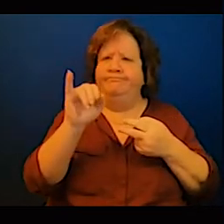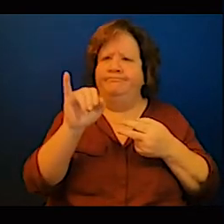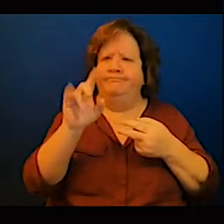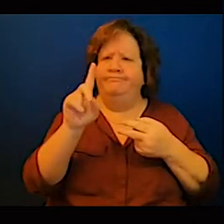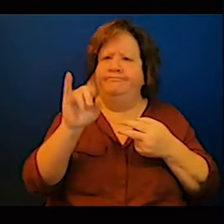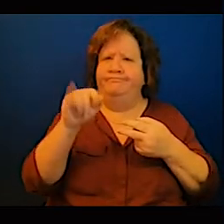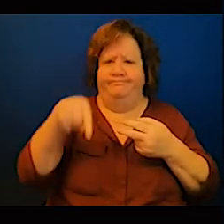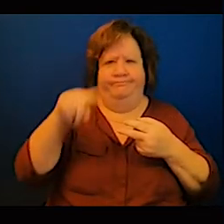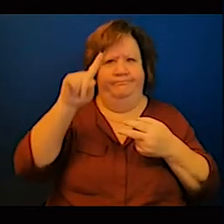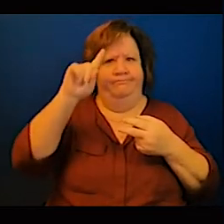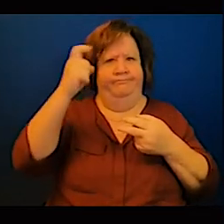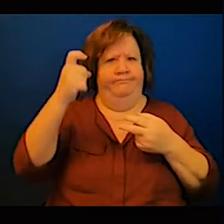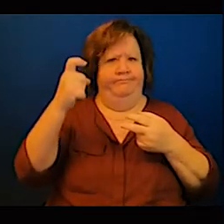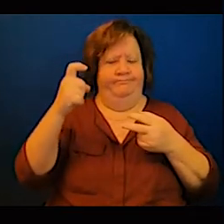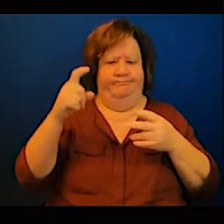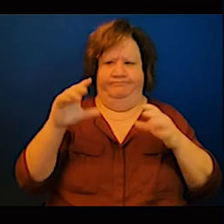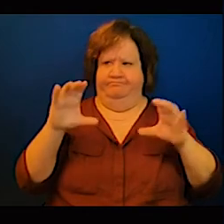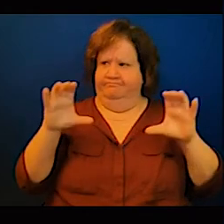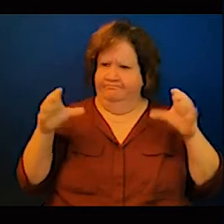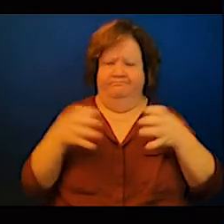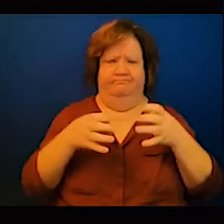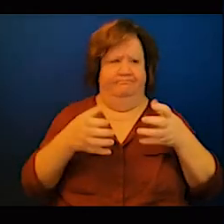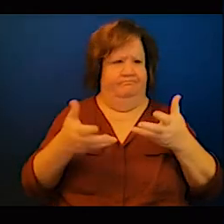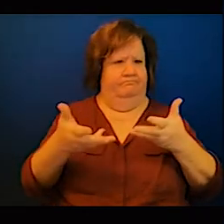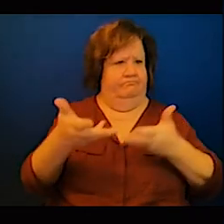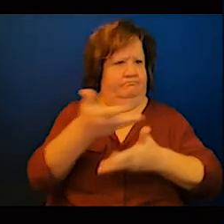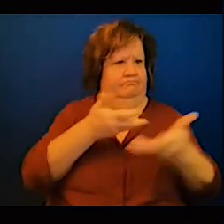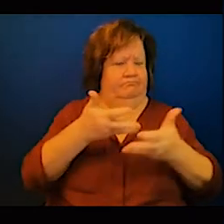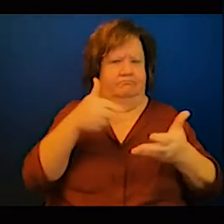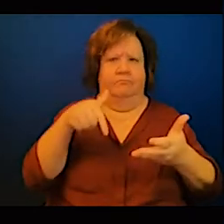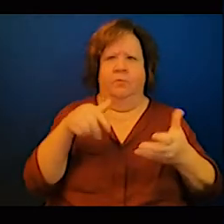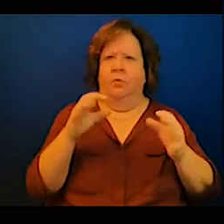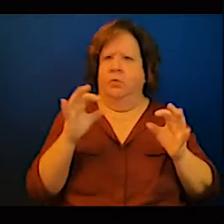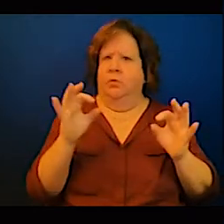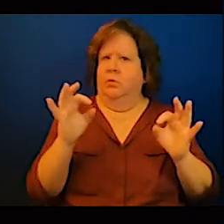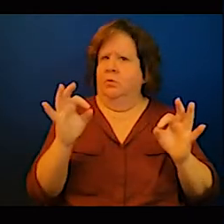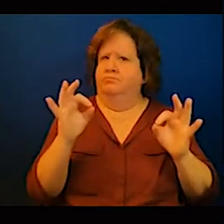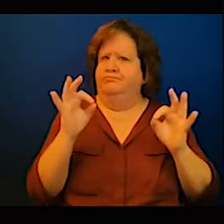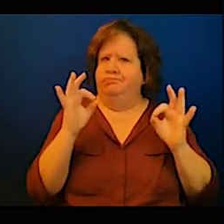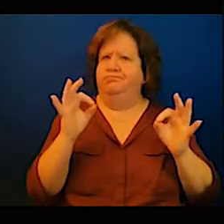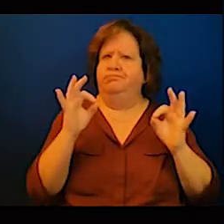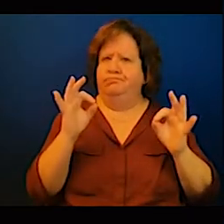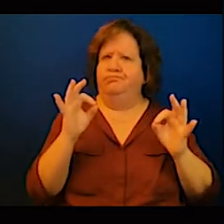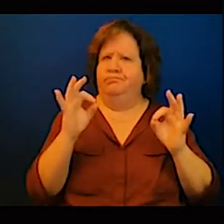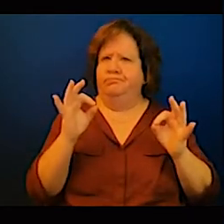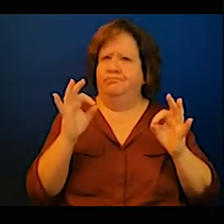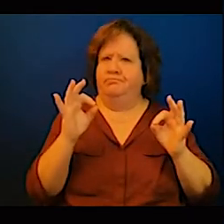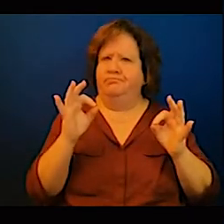here and probably we're going to meet in person so thank you very much I think this is important so